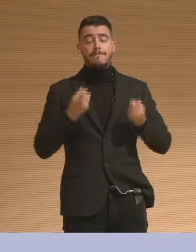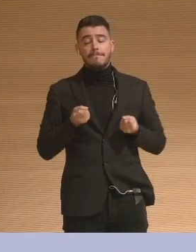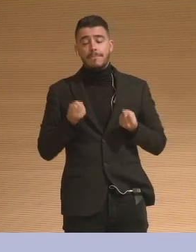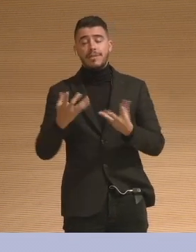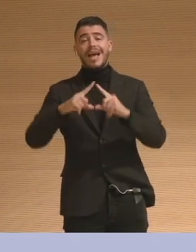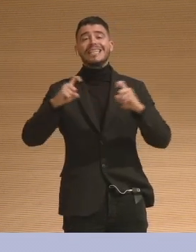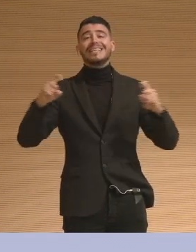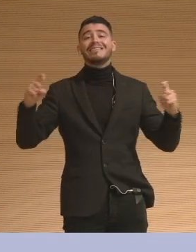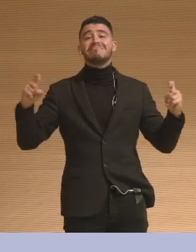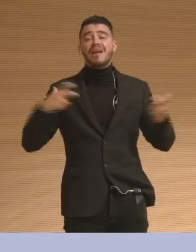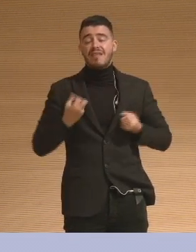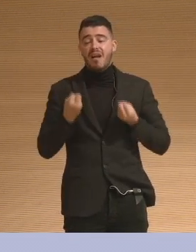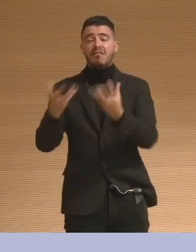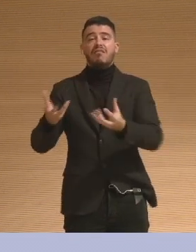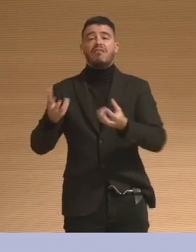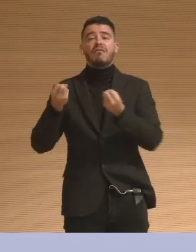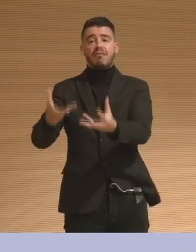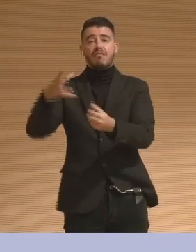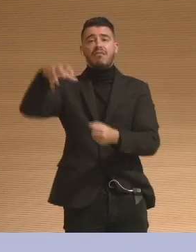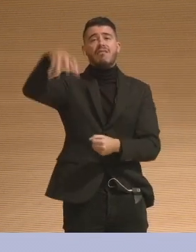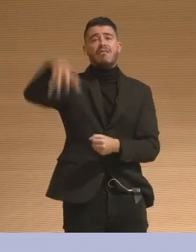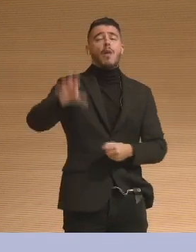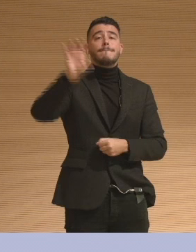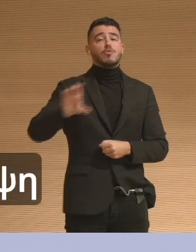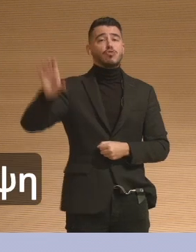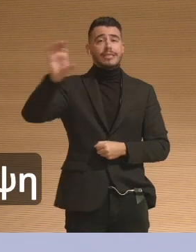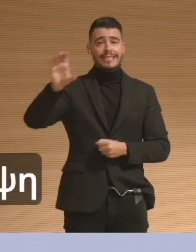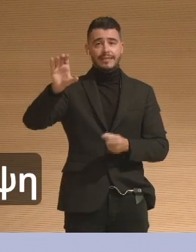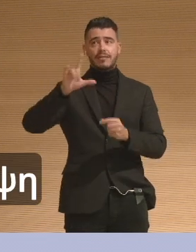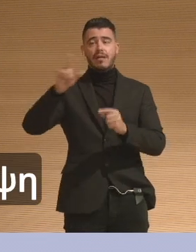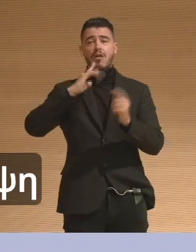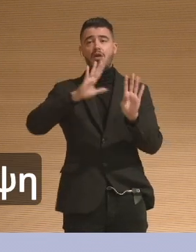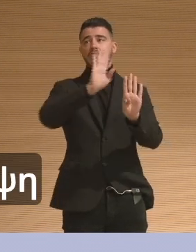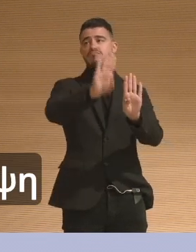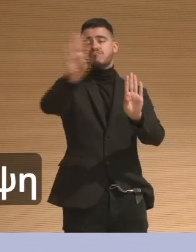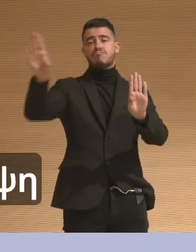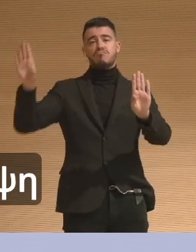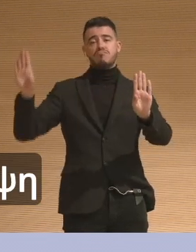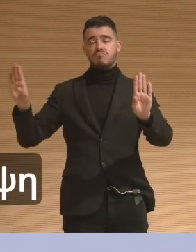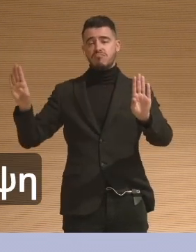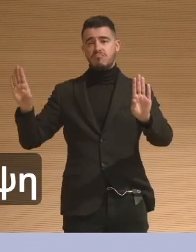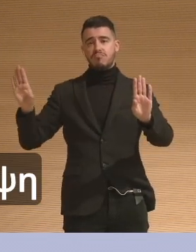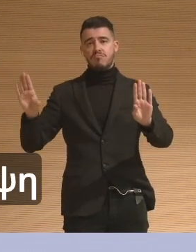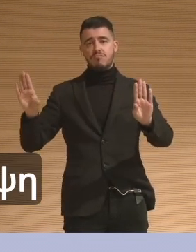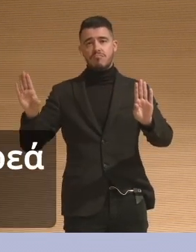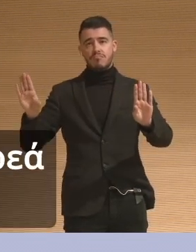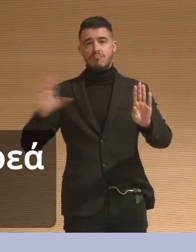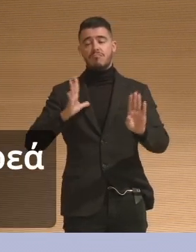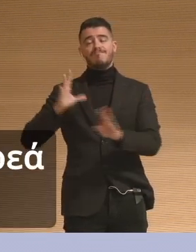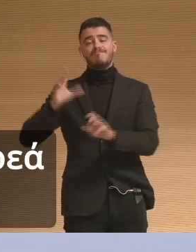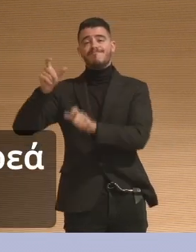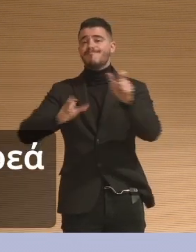expressed release and unburdening of being able to move on from their grief